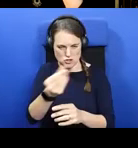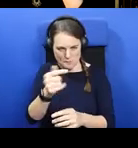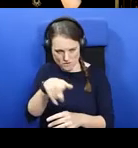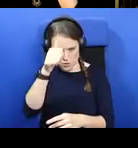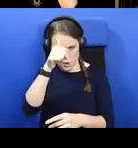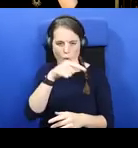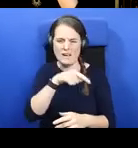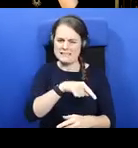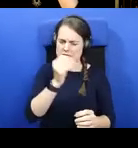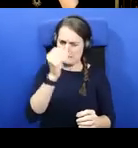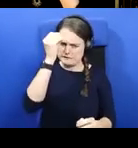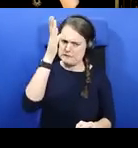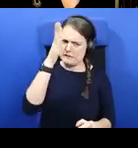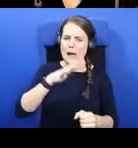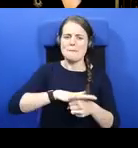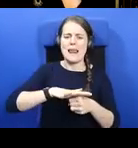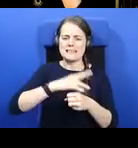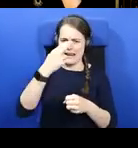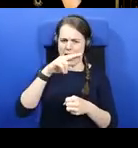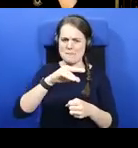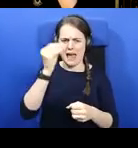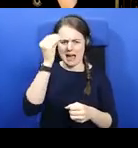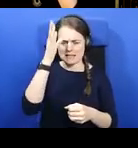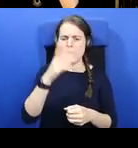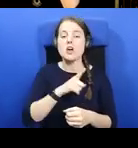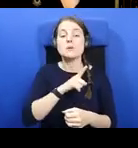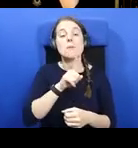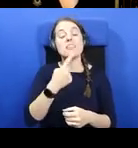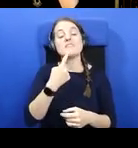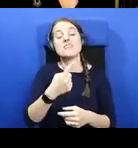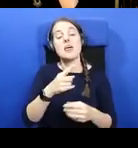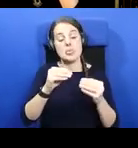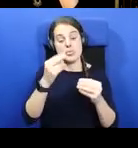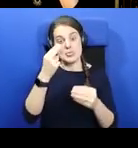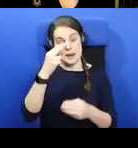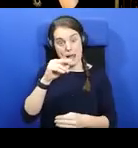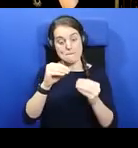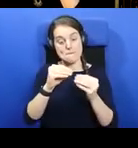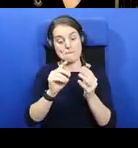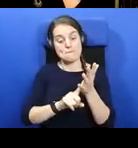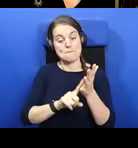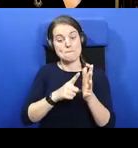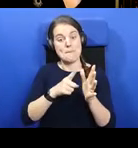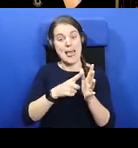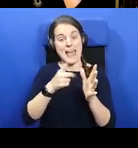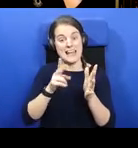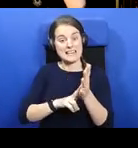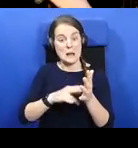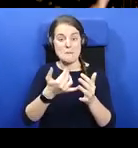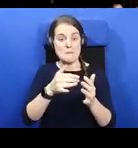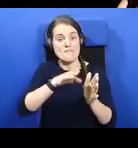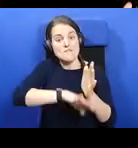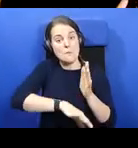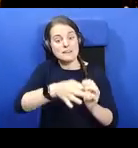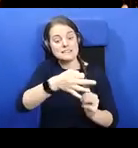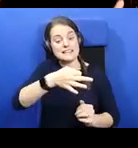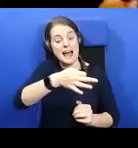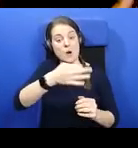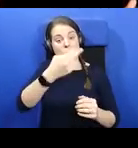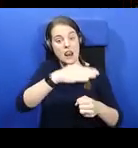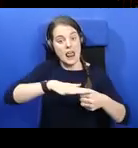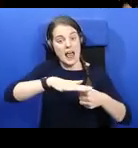names, has suggested that the name of Blaine may appear in a townland in County Down. It could be Tioc,